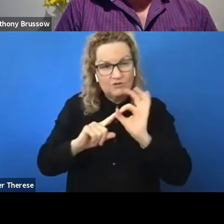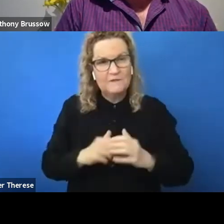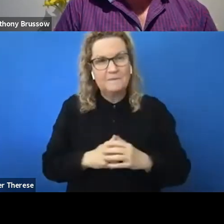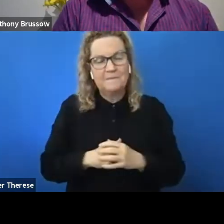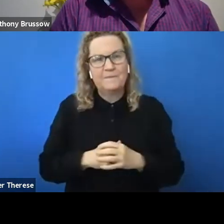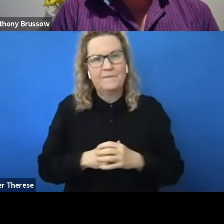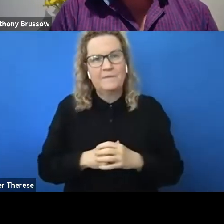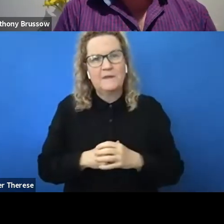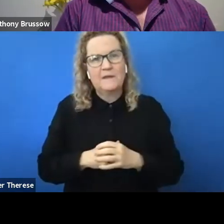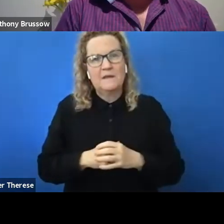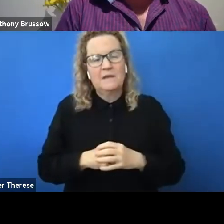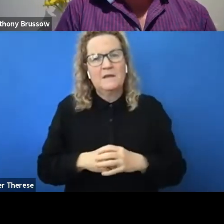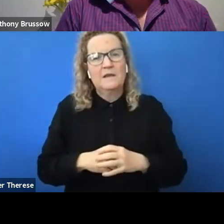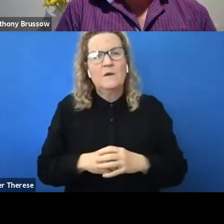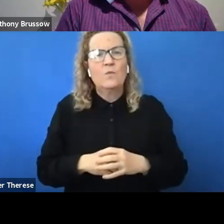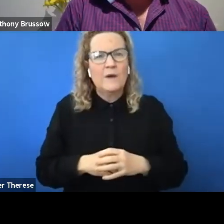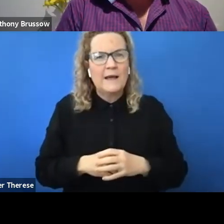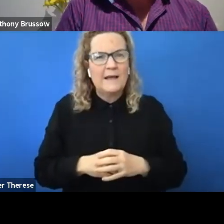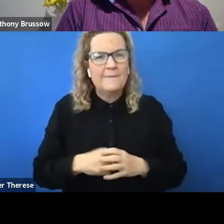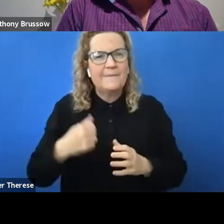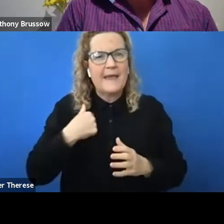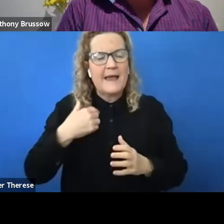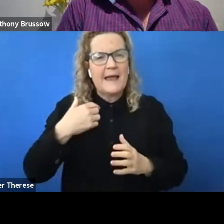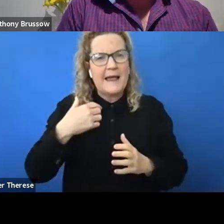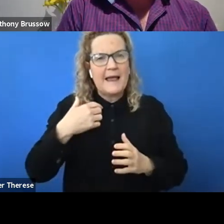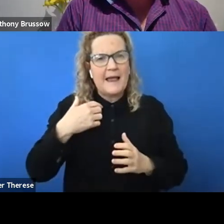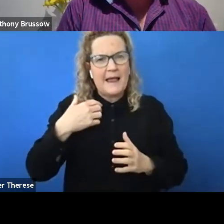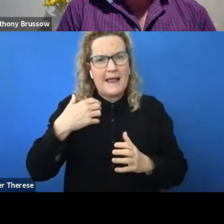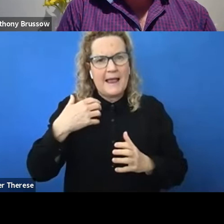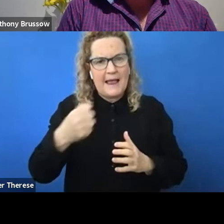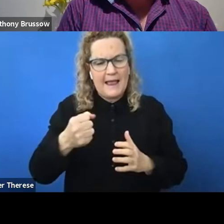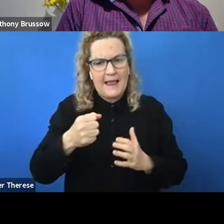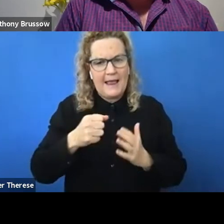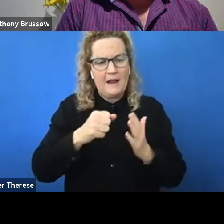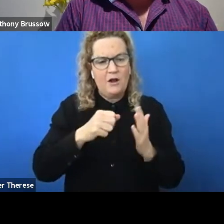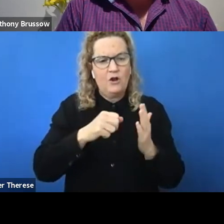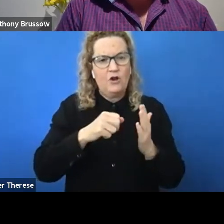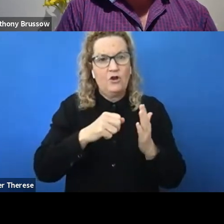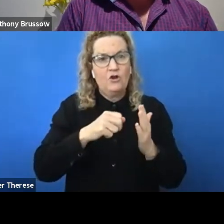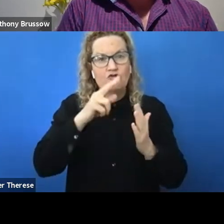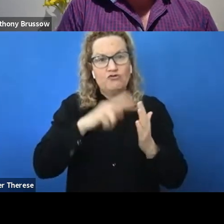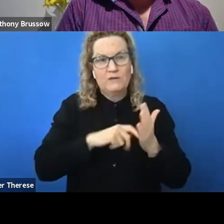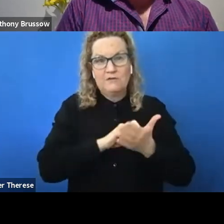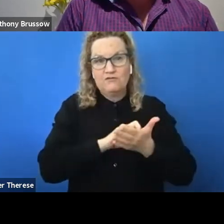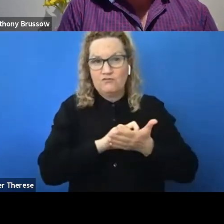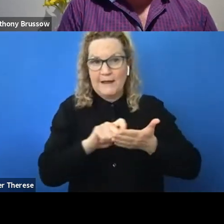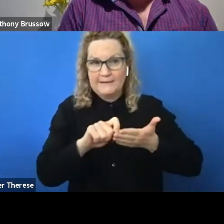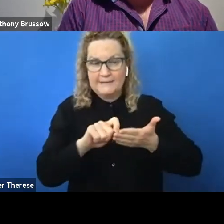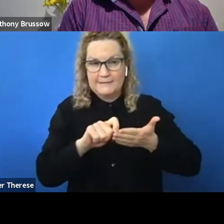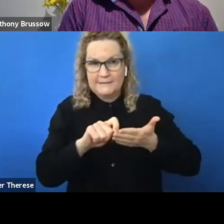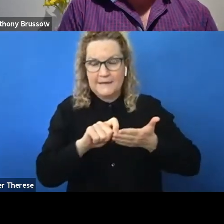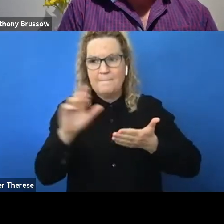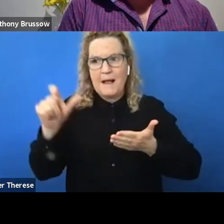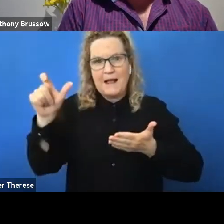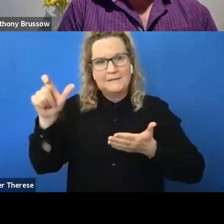Well, I had a reading, I battled with reading and writing and that. So my support, he helped